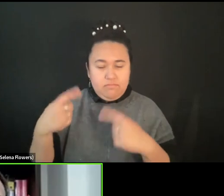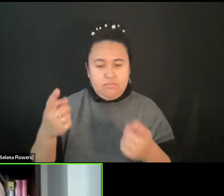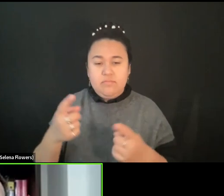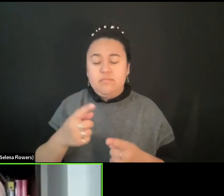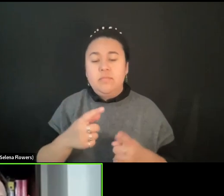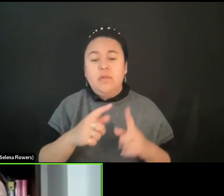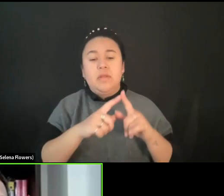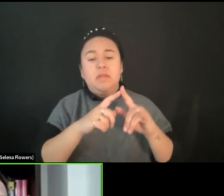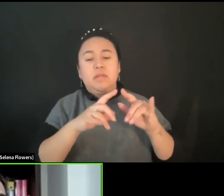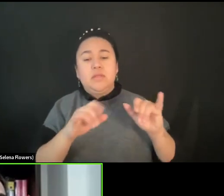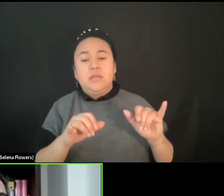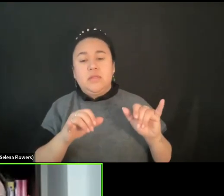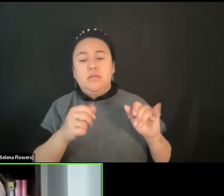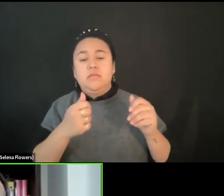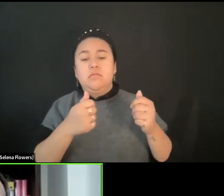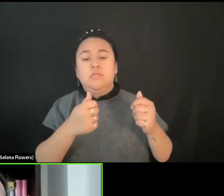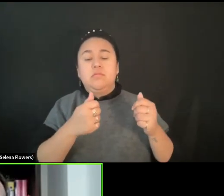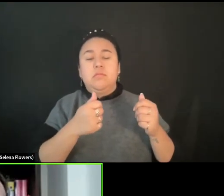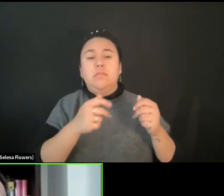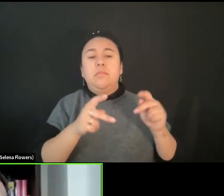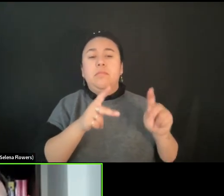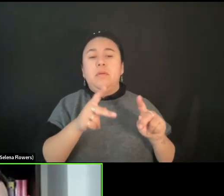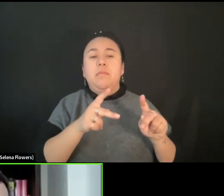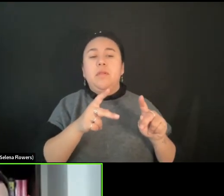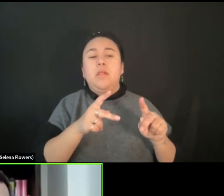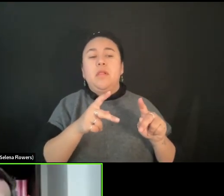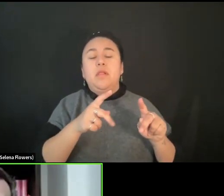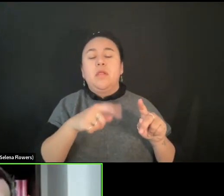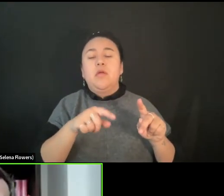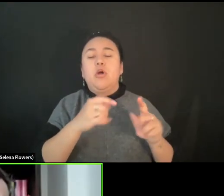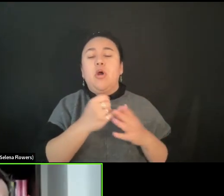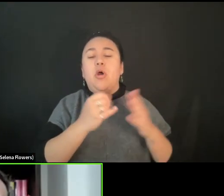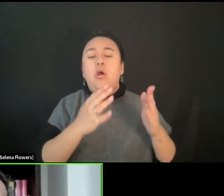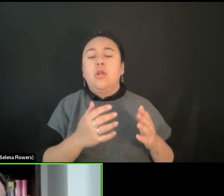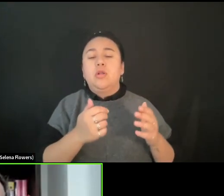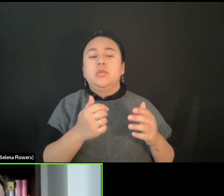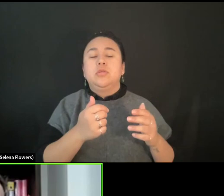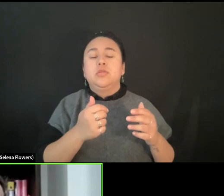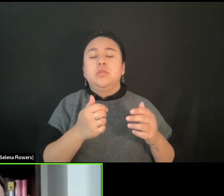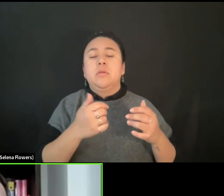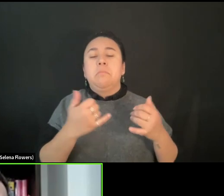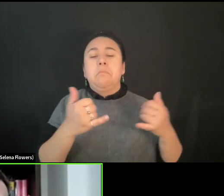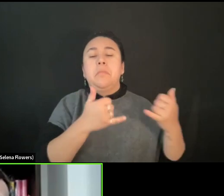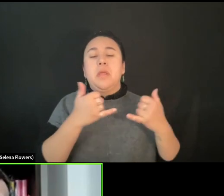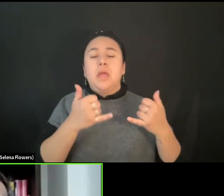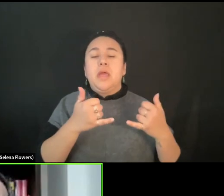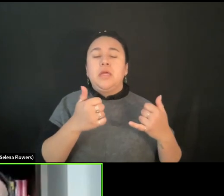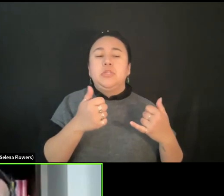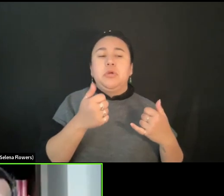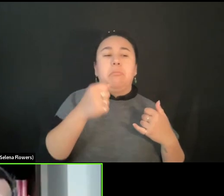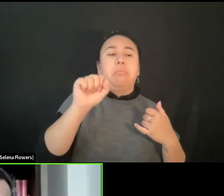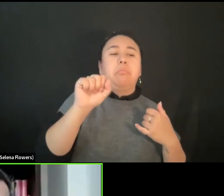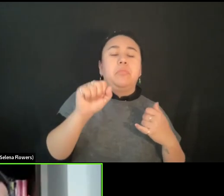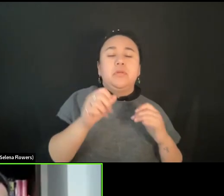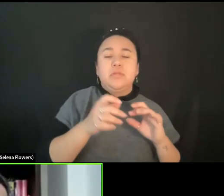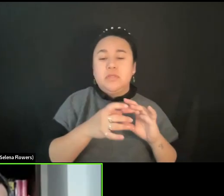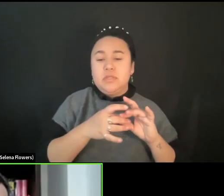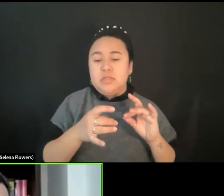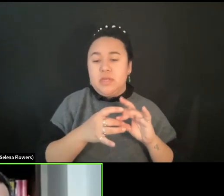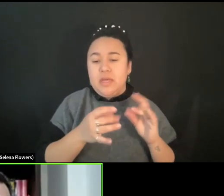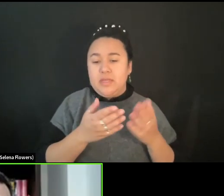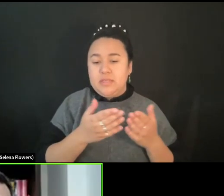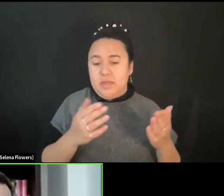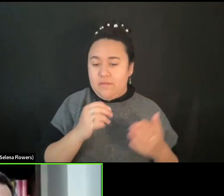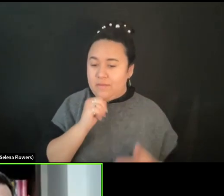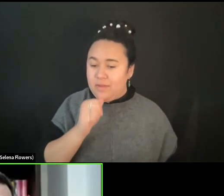trials of artists to defy these, to say things that are not really acceptable,